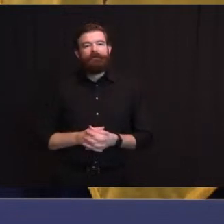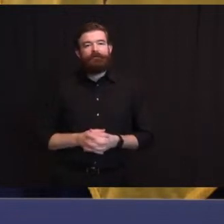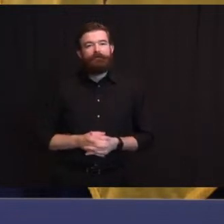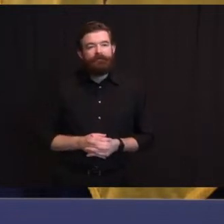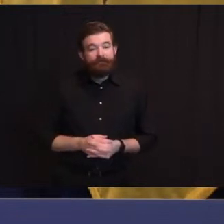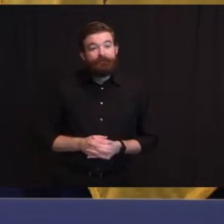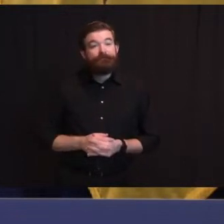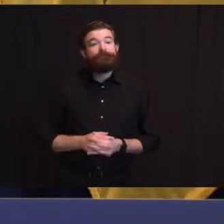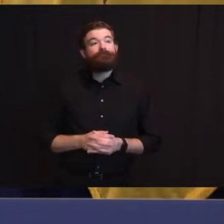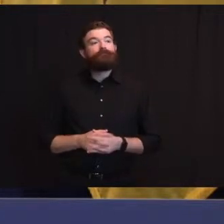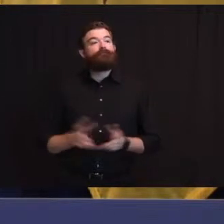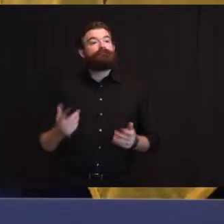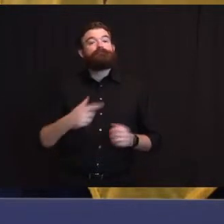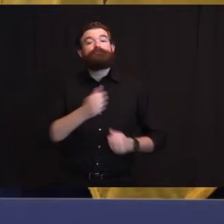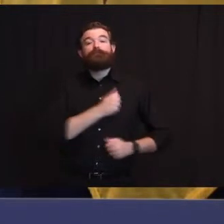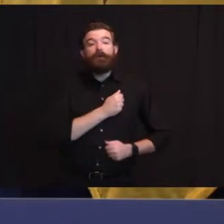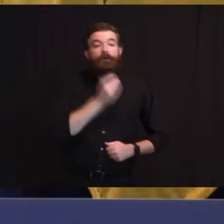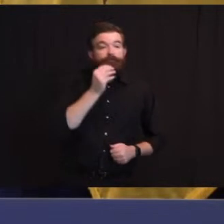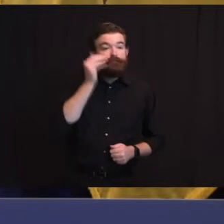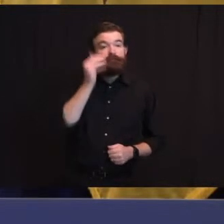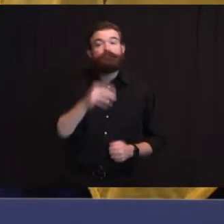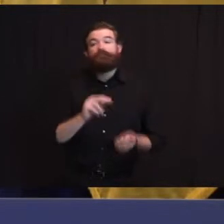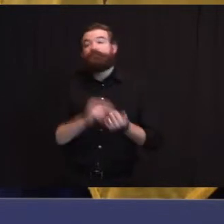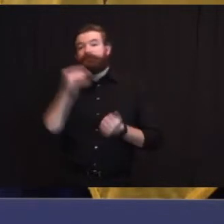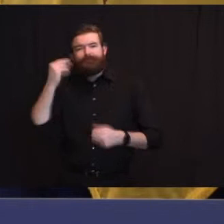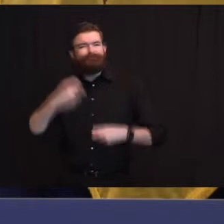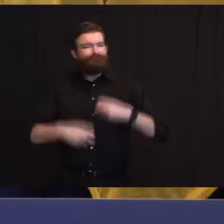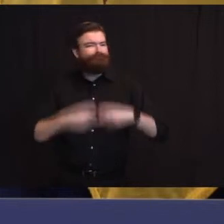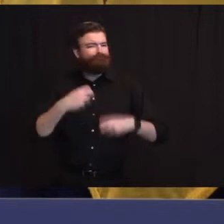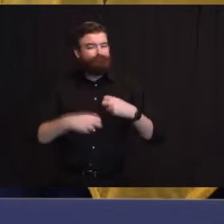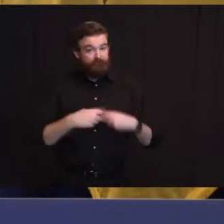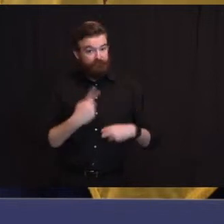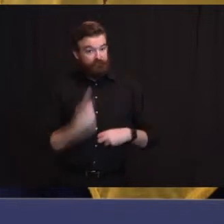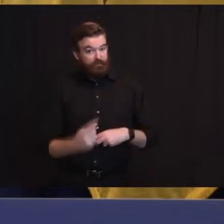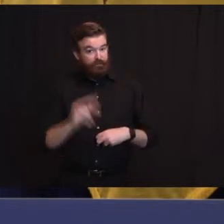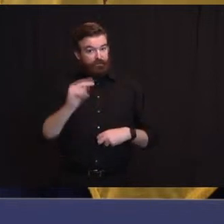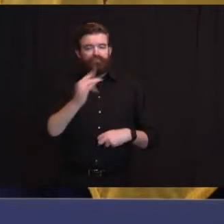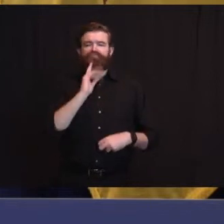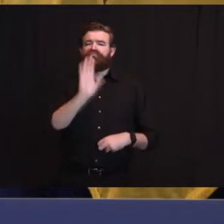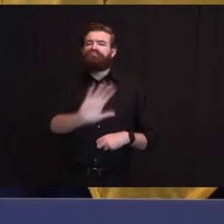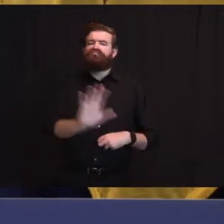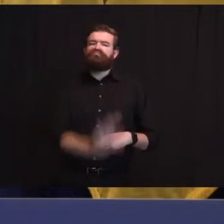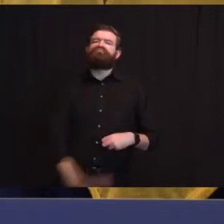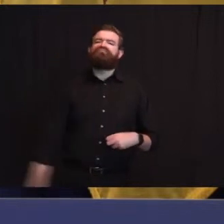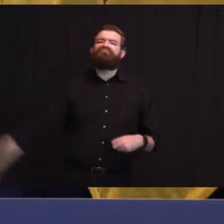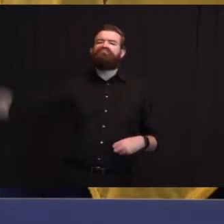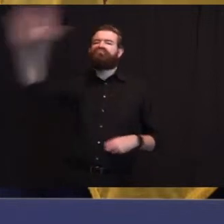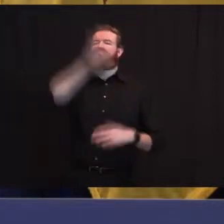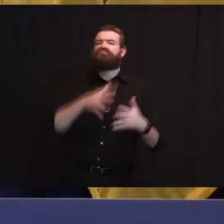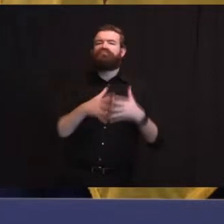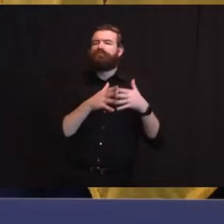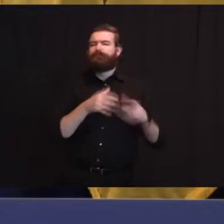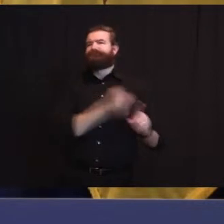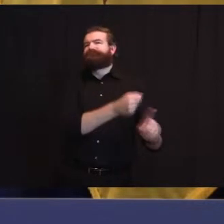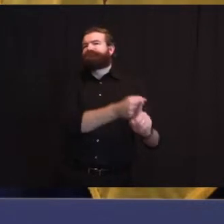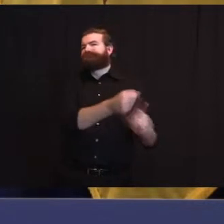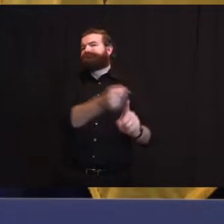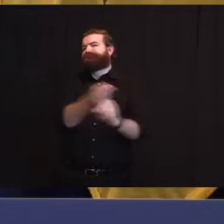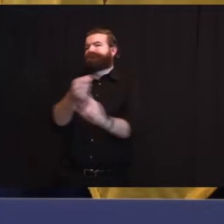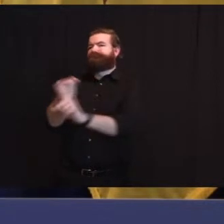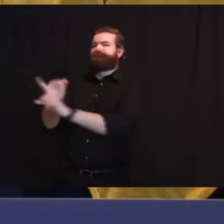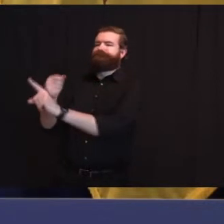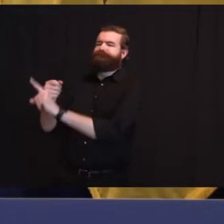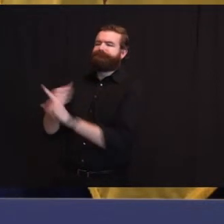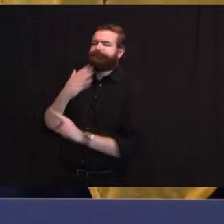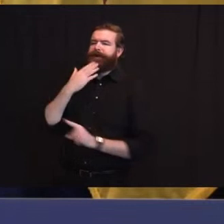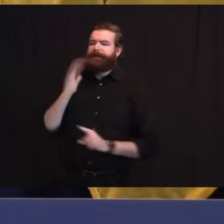fact, it's around the country. They've been clobbered, and God bless. So we went from June 10th until not that long ago with not one,